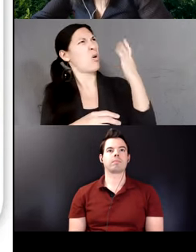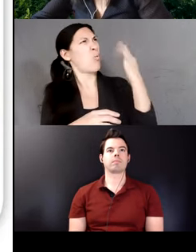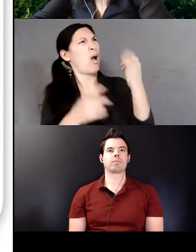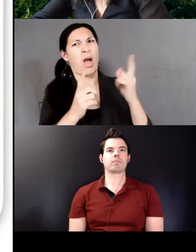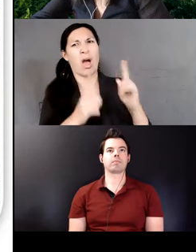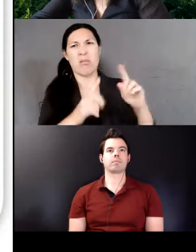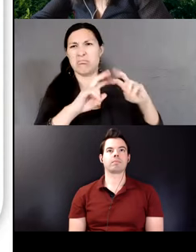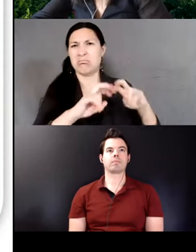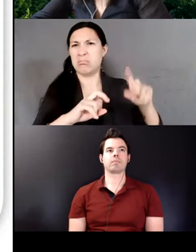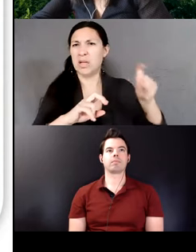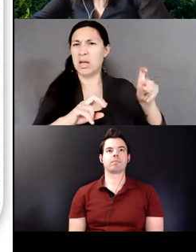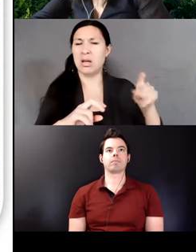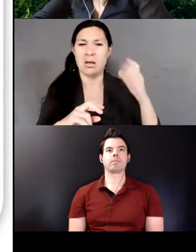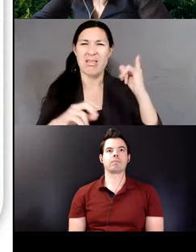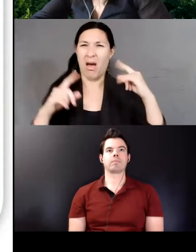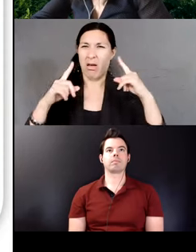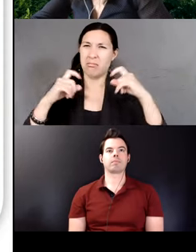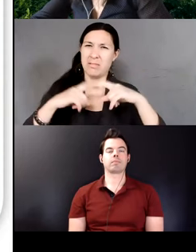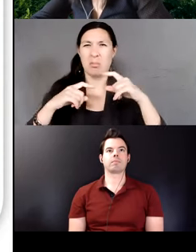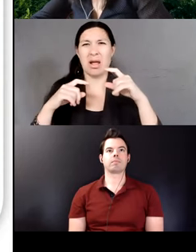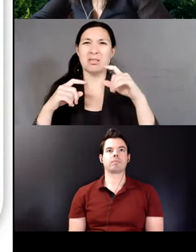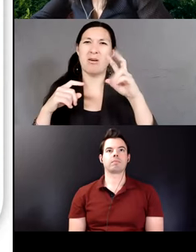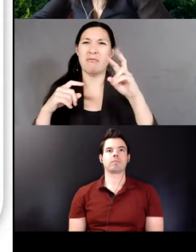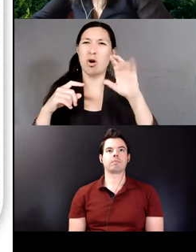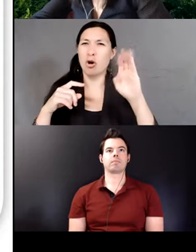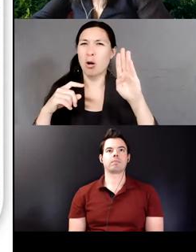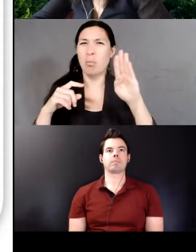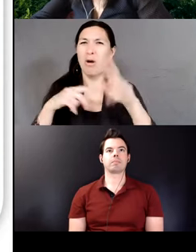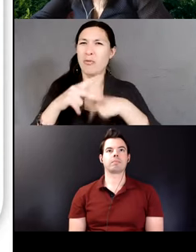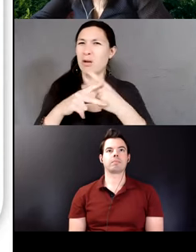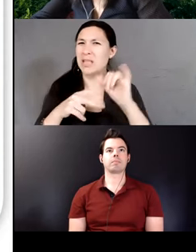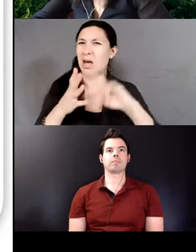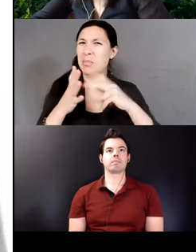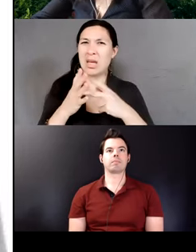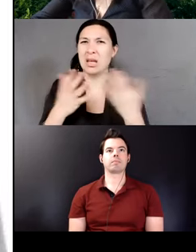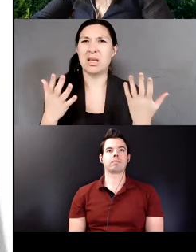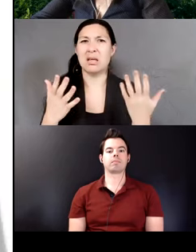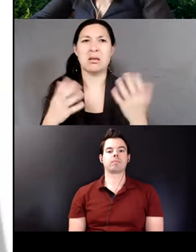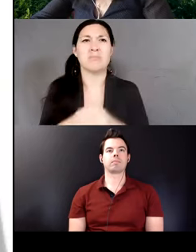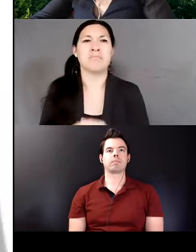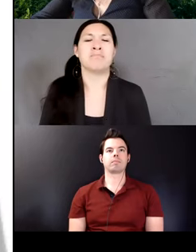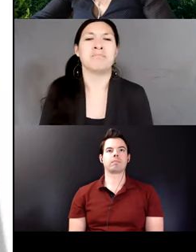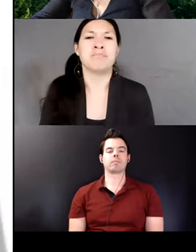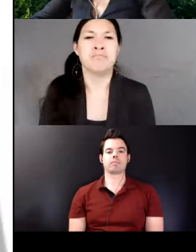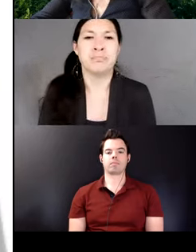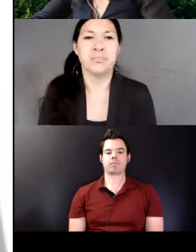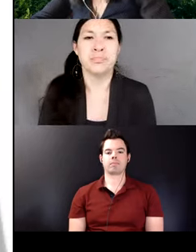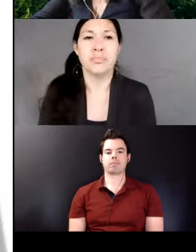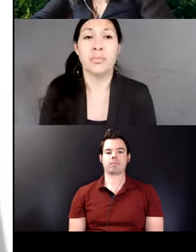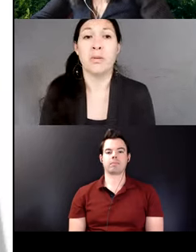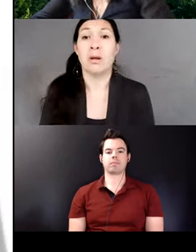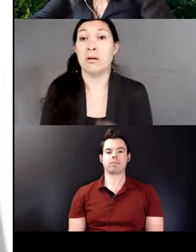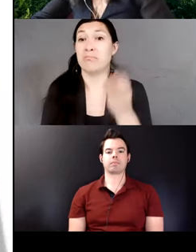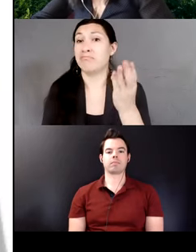those complex verb forms mean or what particular information they convey. But it's not just the